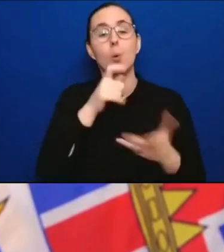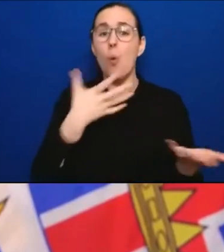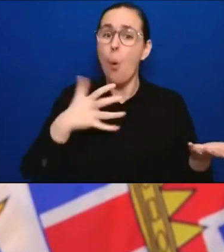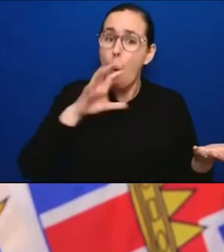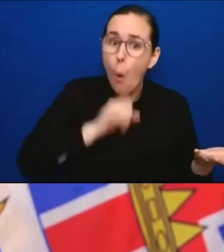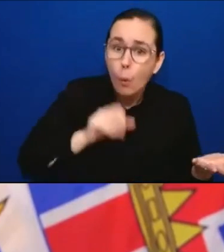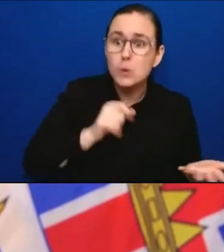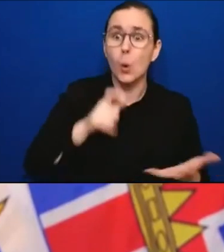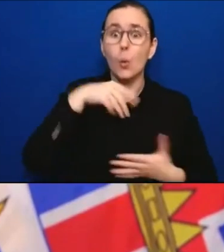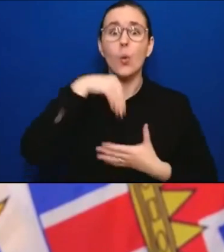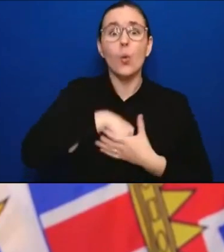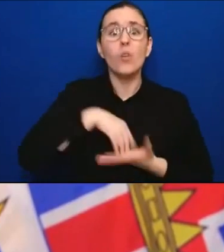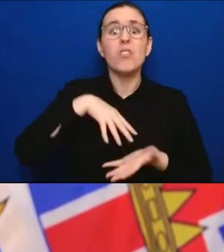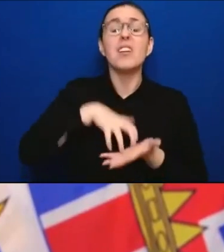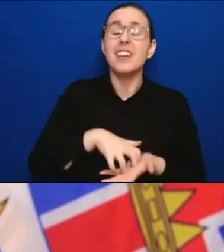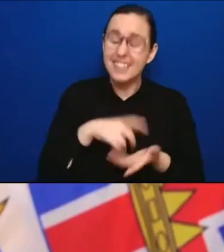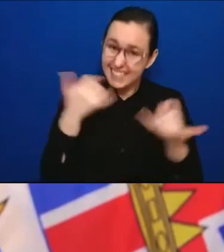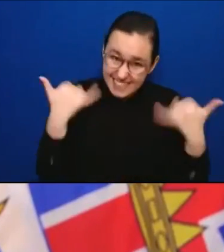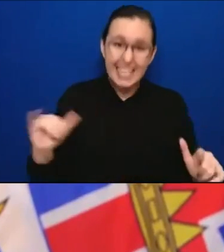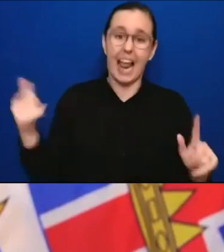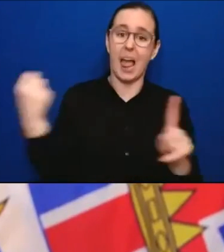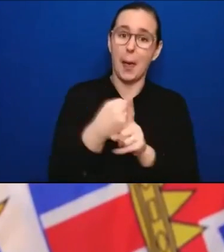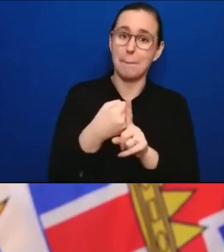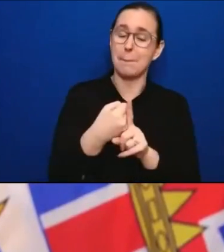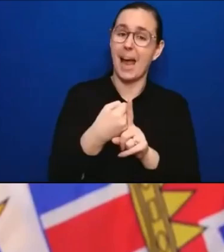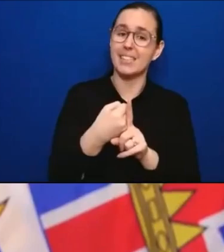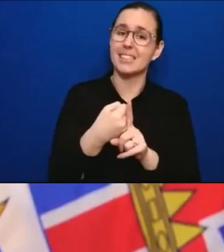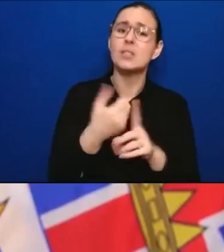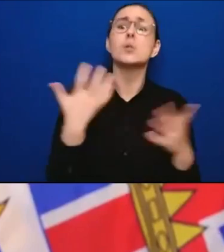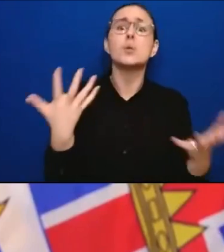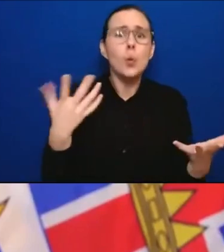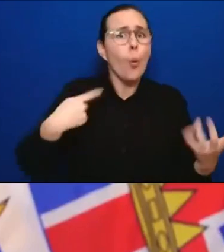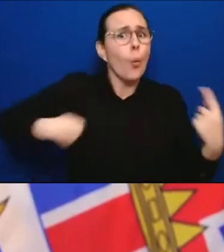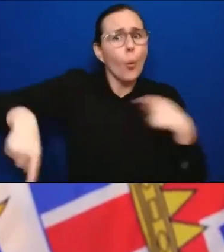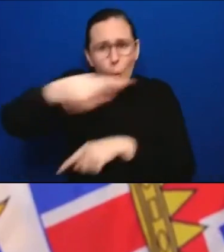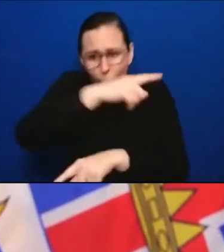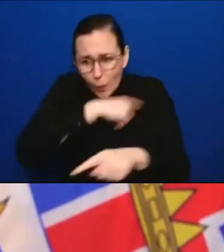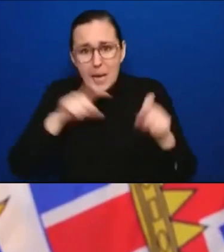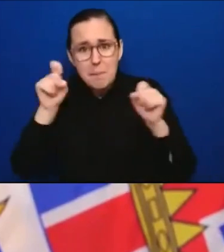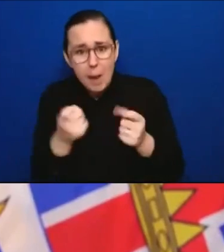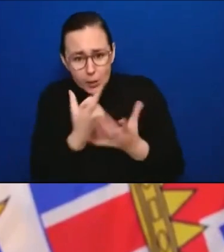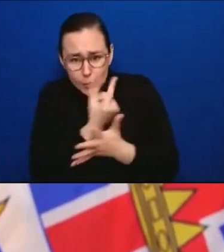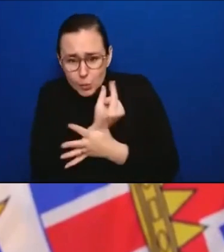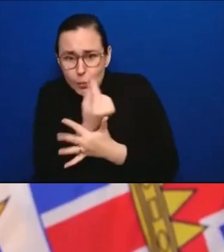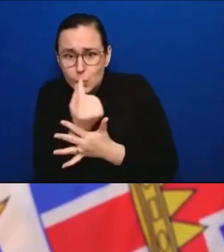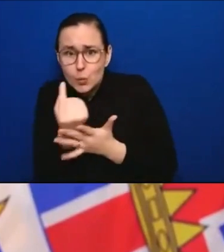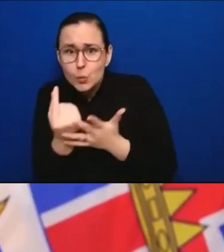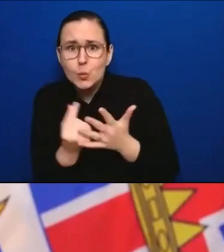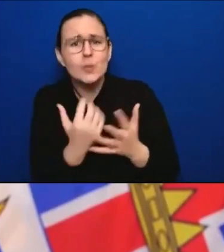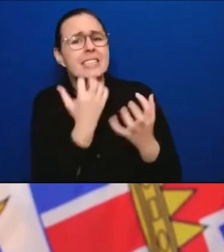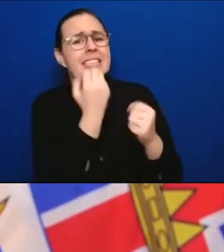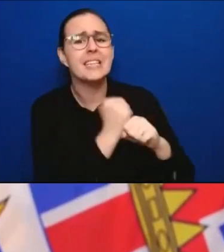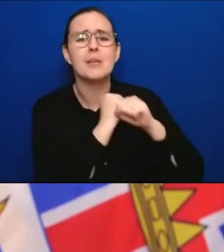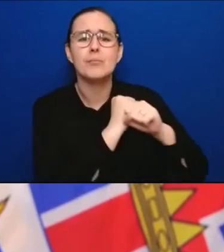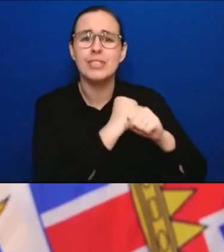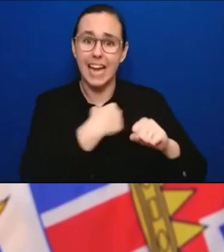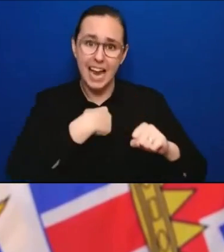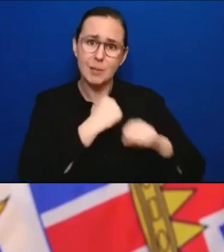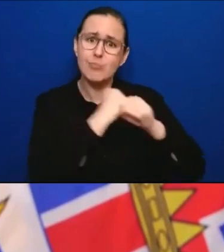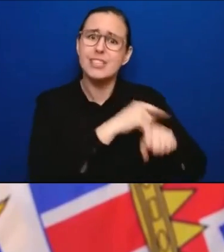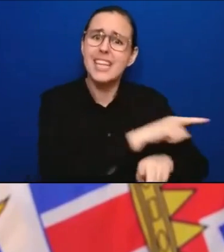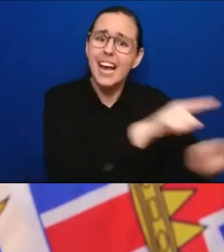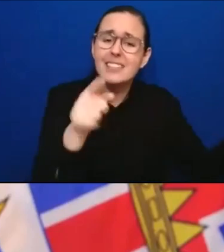to continue to take measures to protect them. And that's why you're seeing the measures that we still have in place in long-term care to reduce risk.